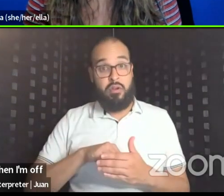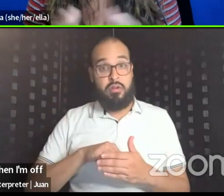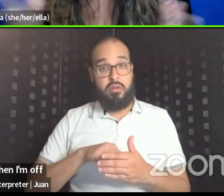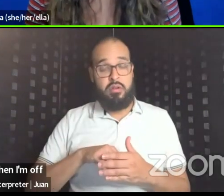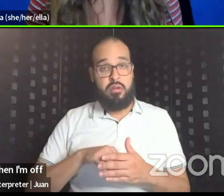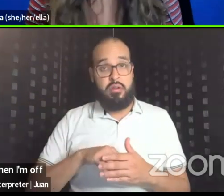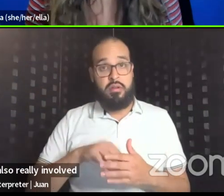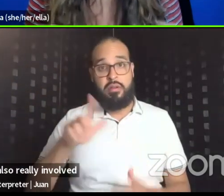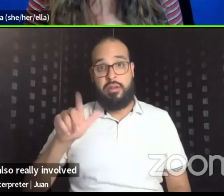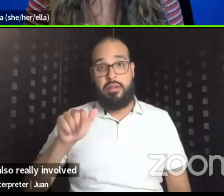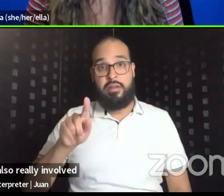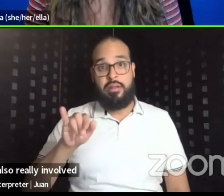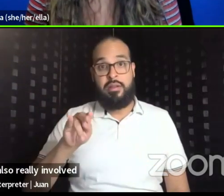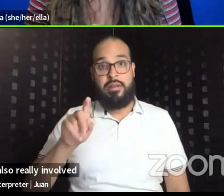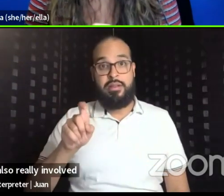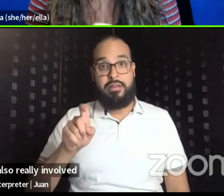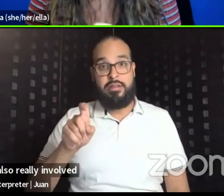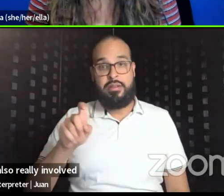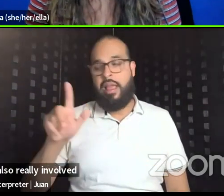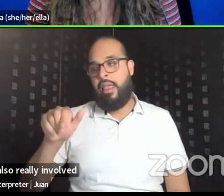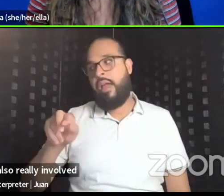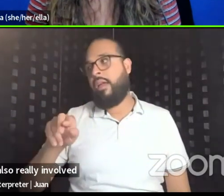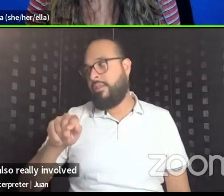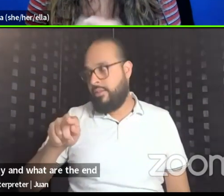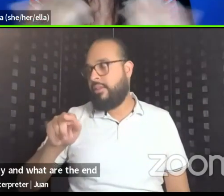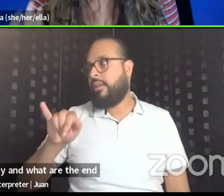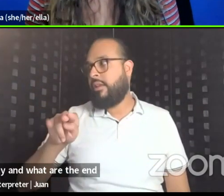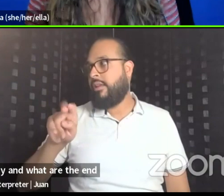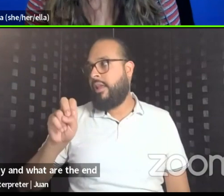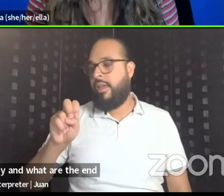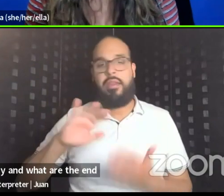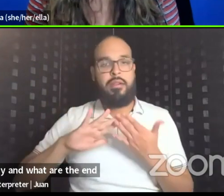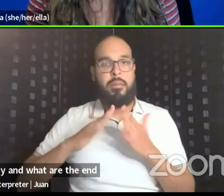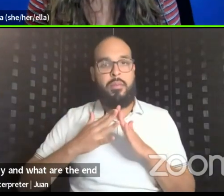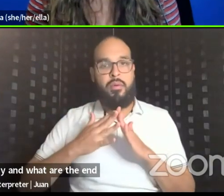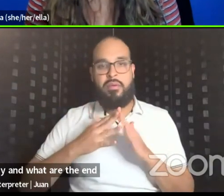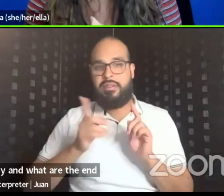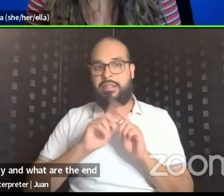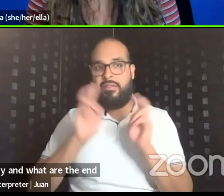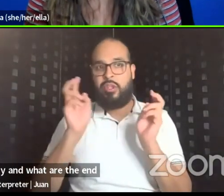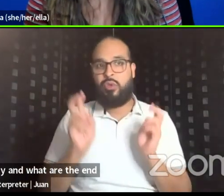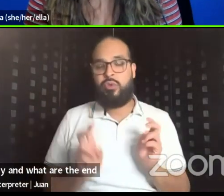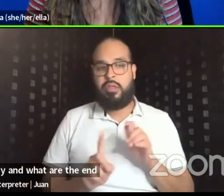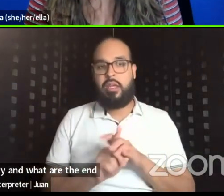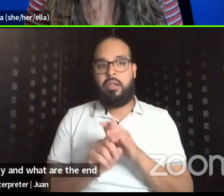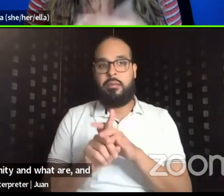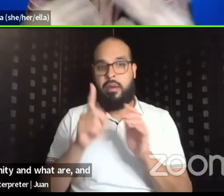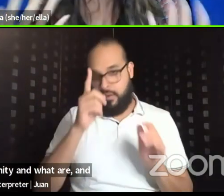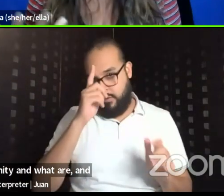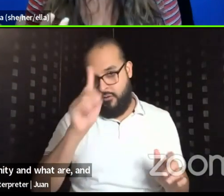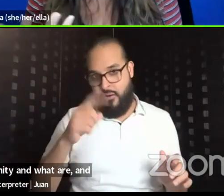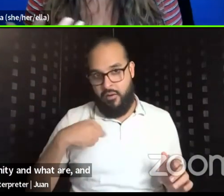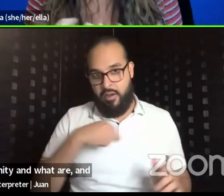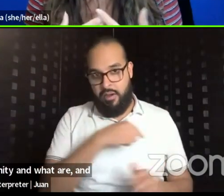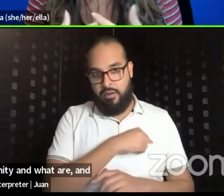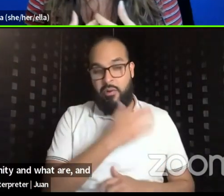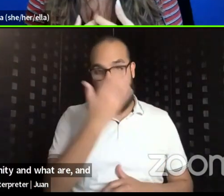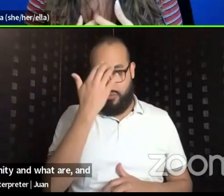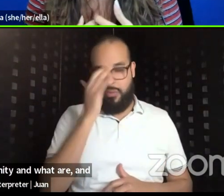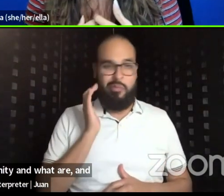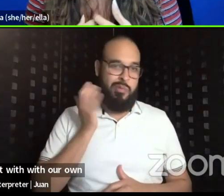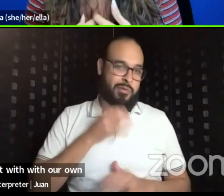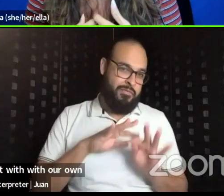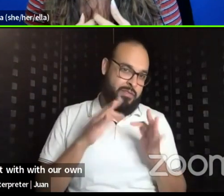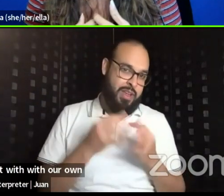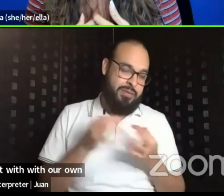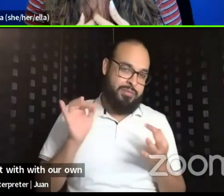with the Latinx Latinx community and what are, and what issues come up for us, right. Um, with, with our own families, with,